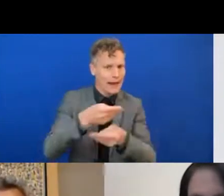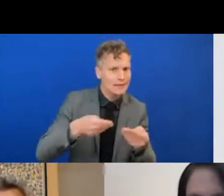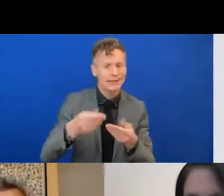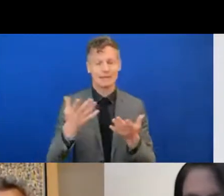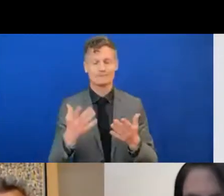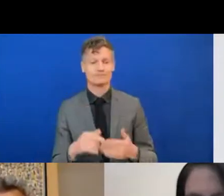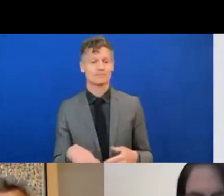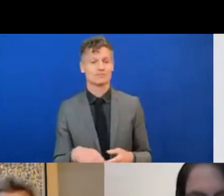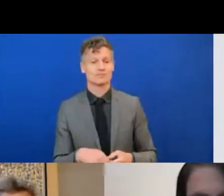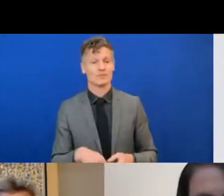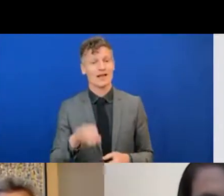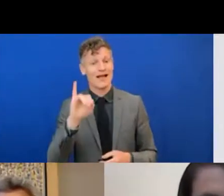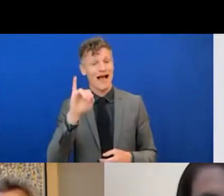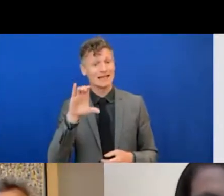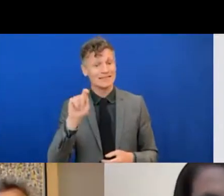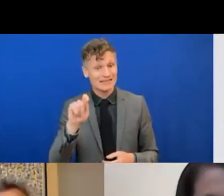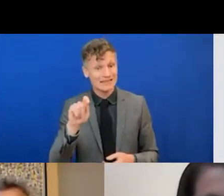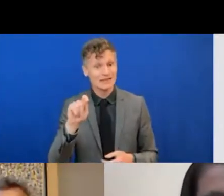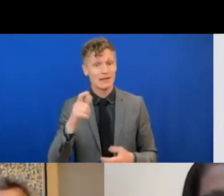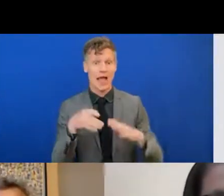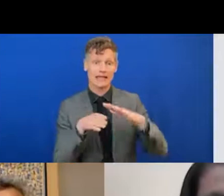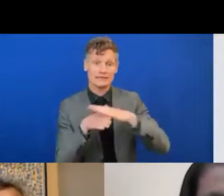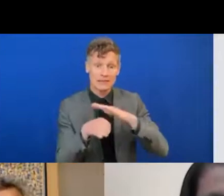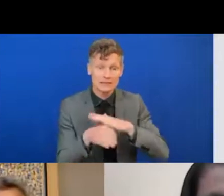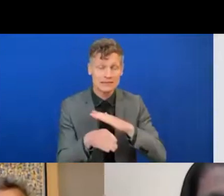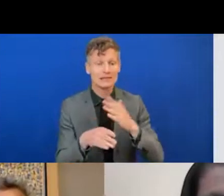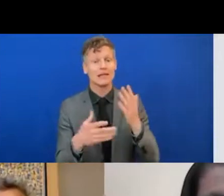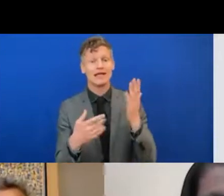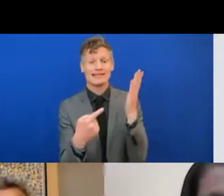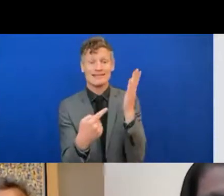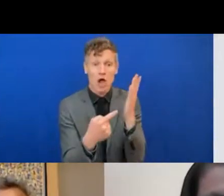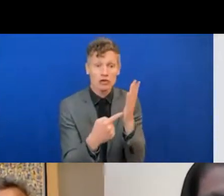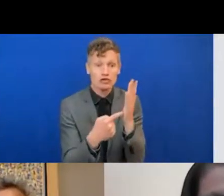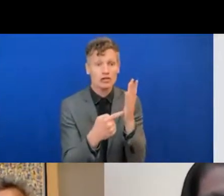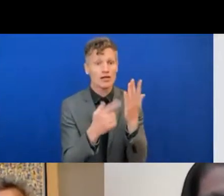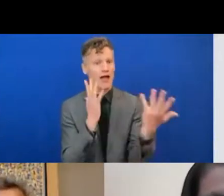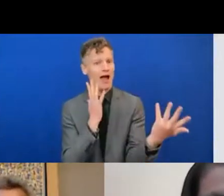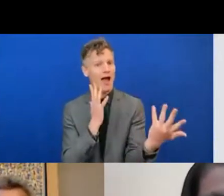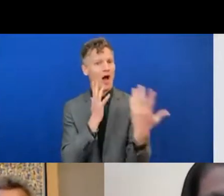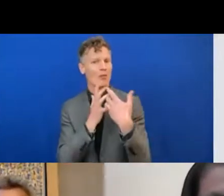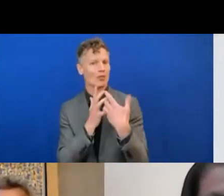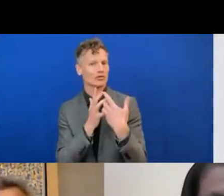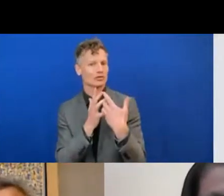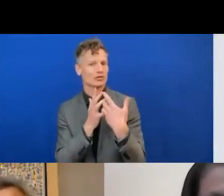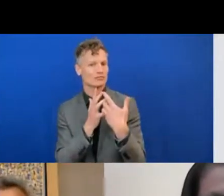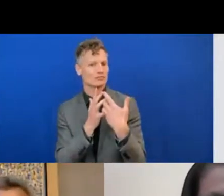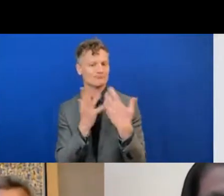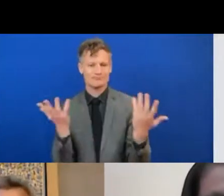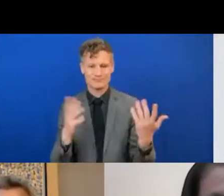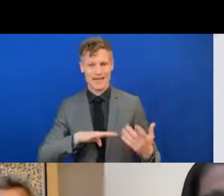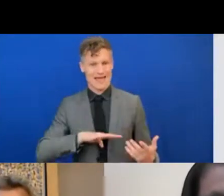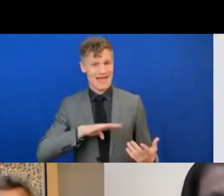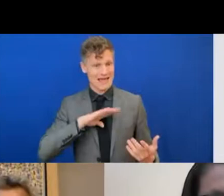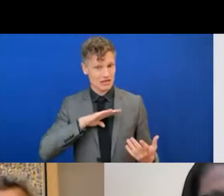technology appropriation. With age, we know that we have an increase and